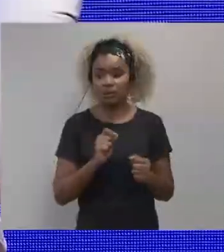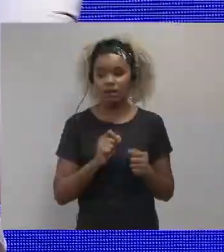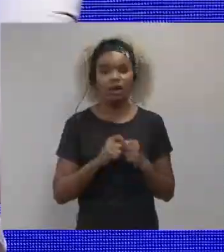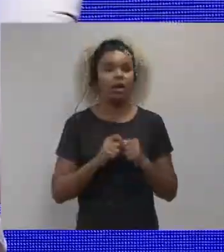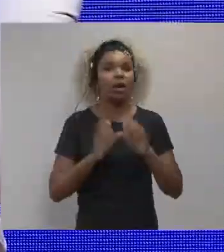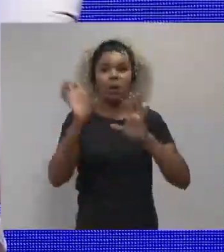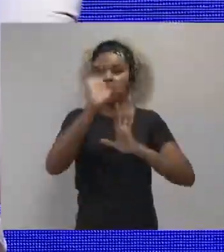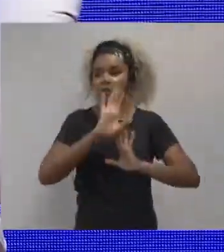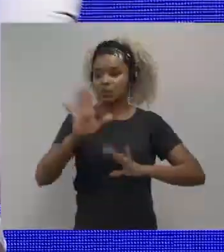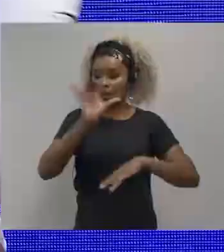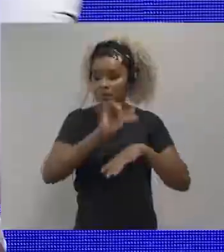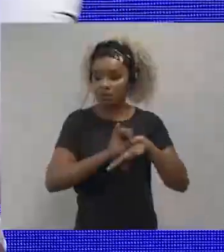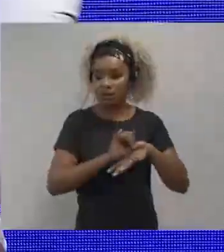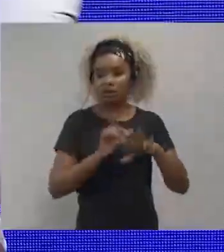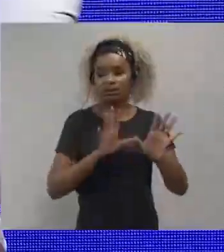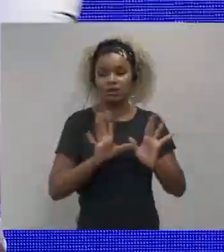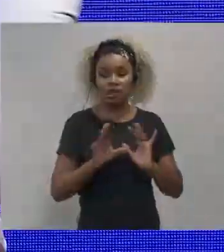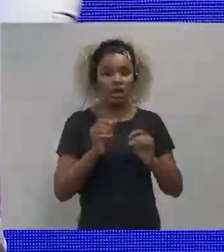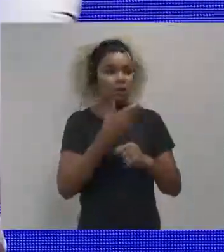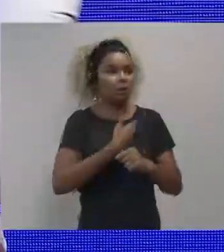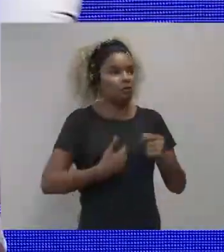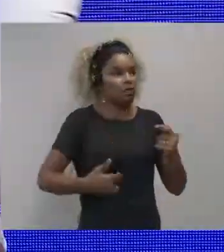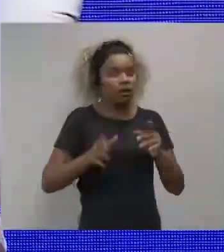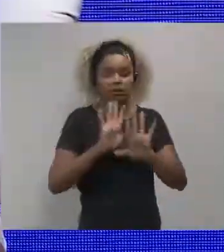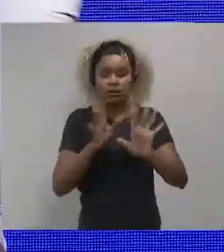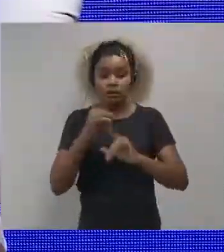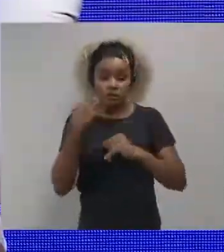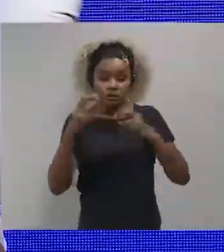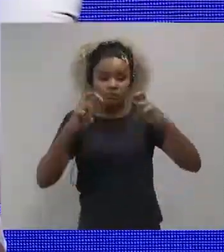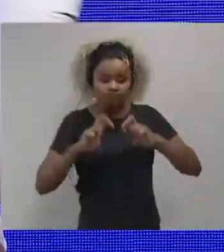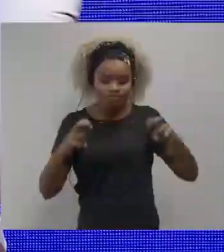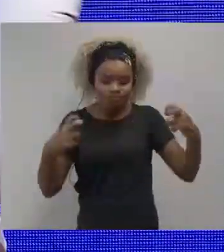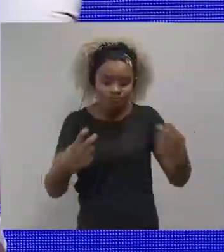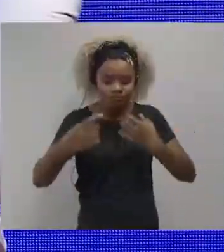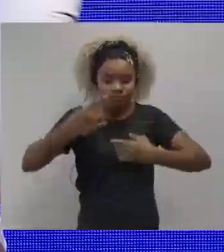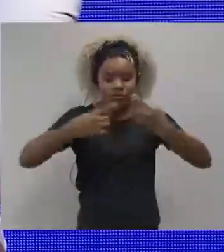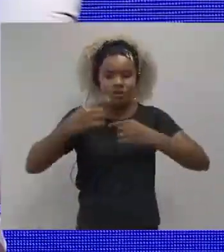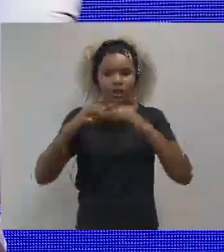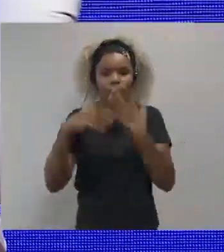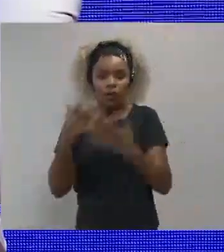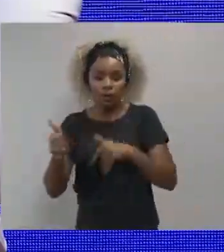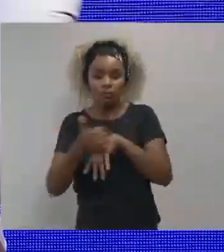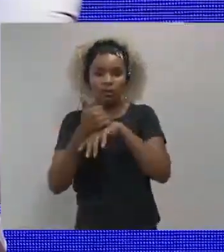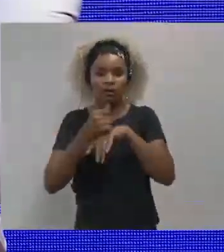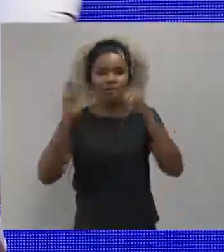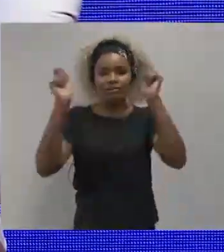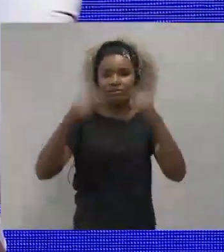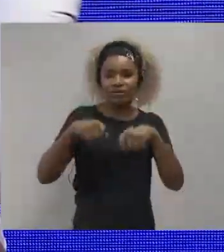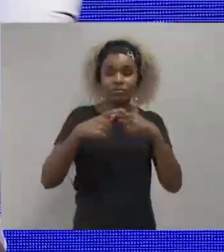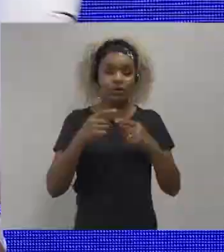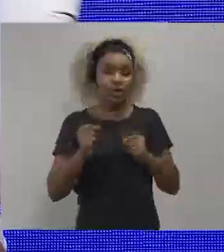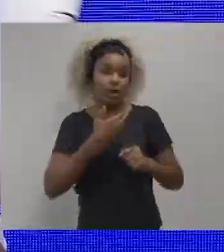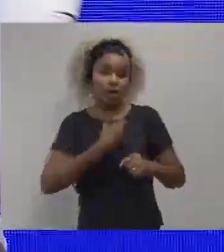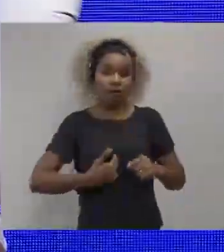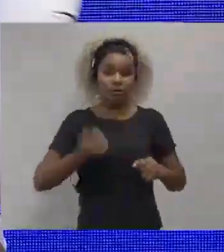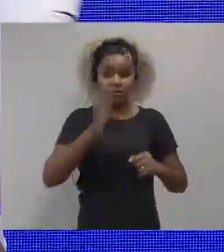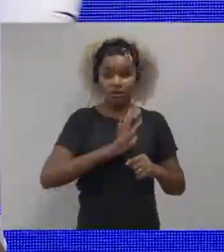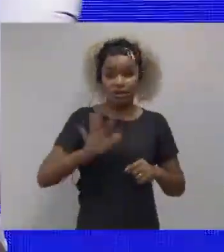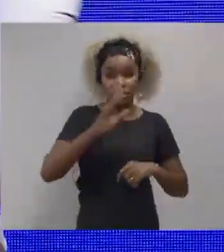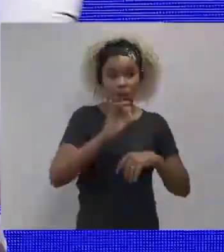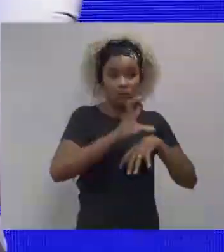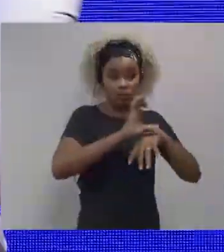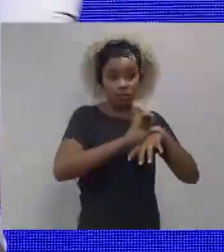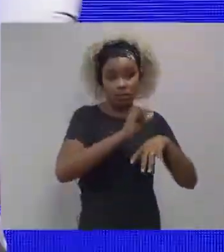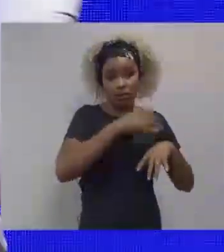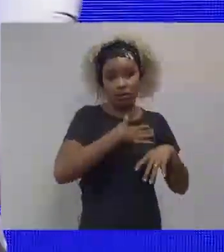through networks. There are not a lot of things that the government and the state need to promote. We need to think of why in the